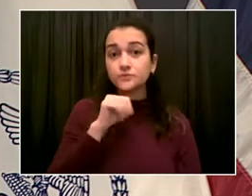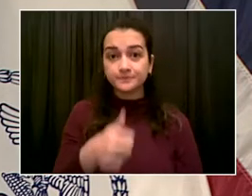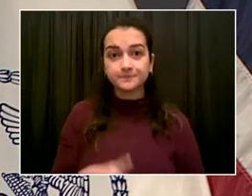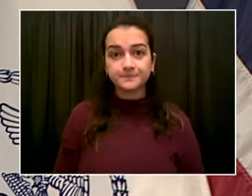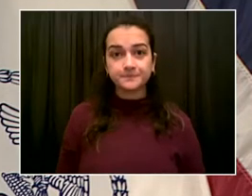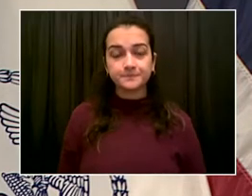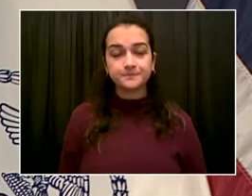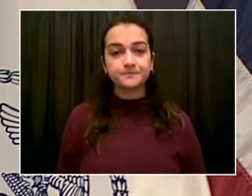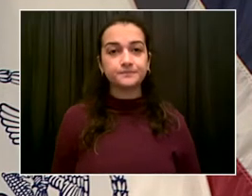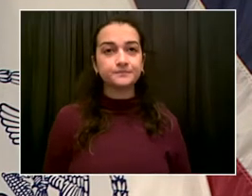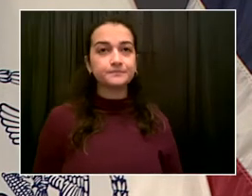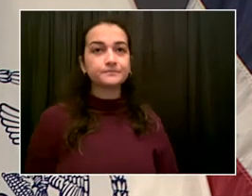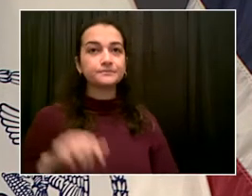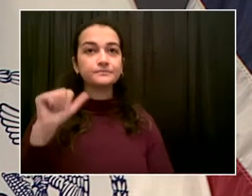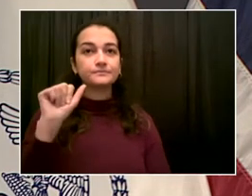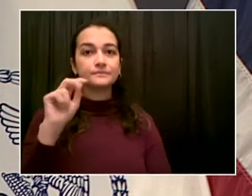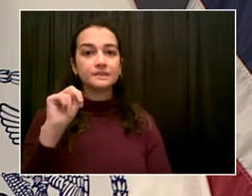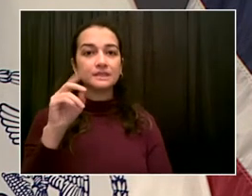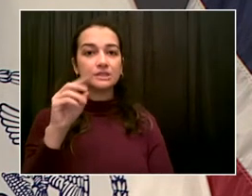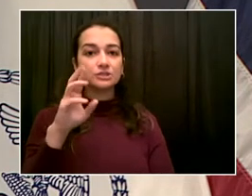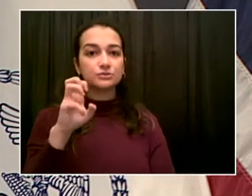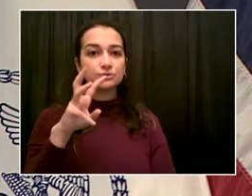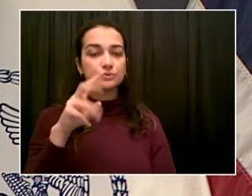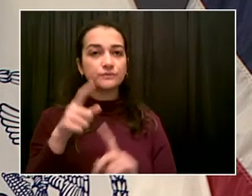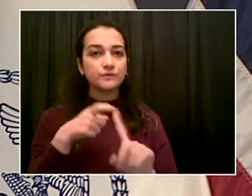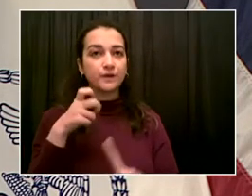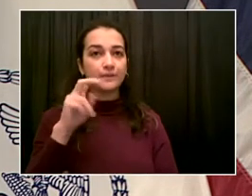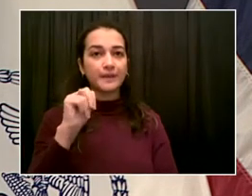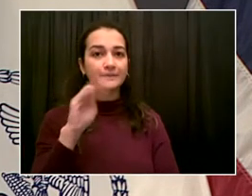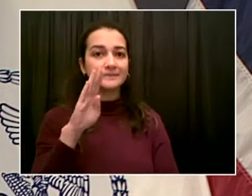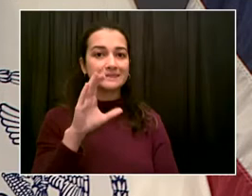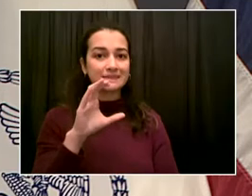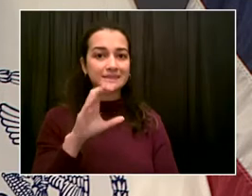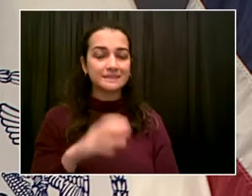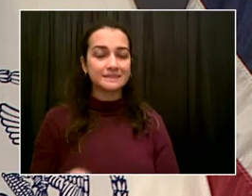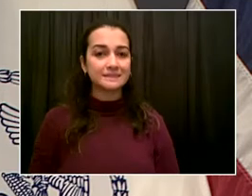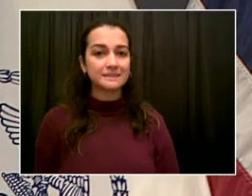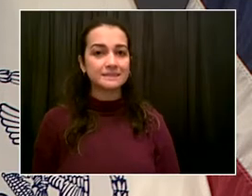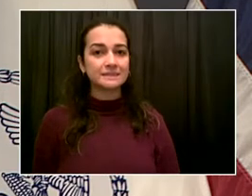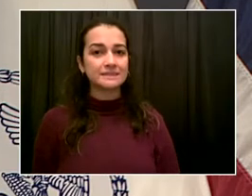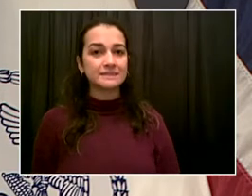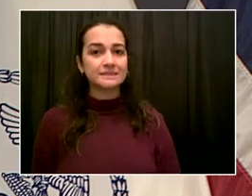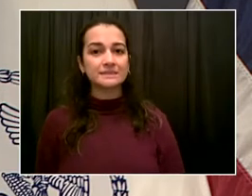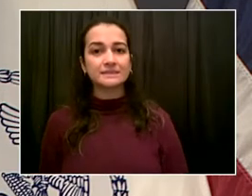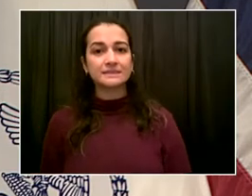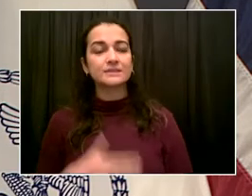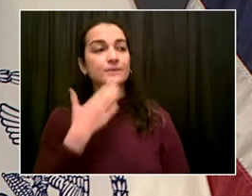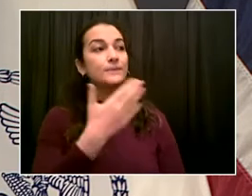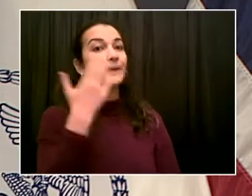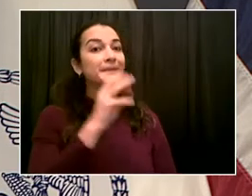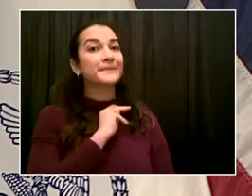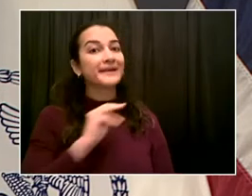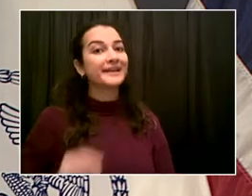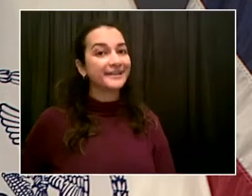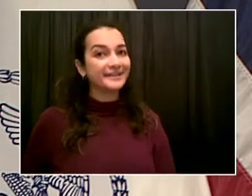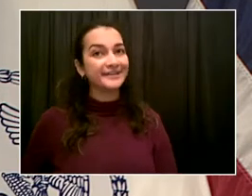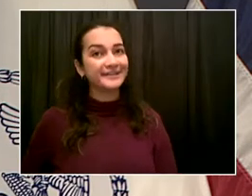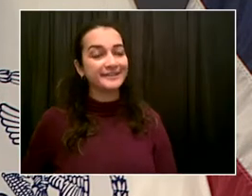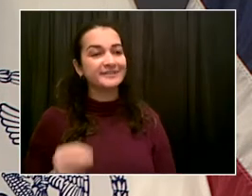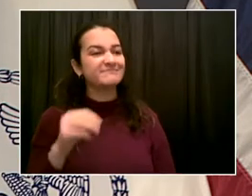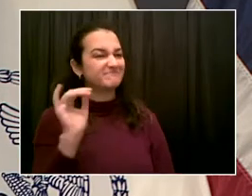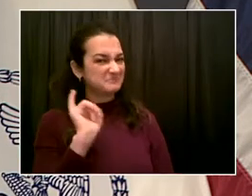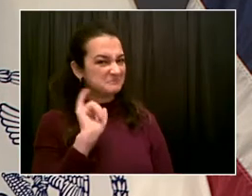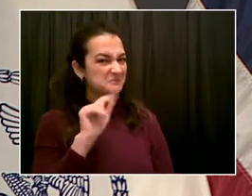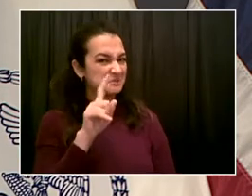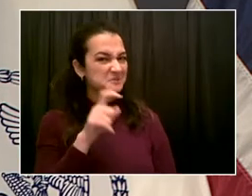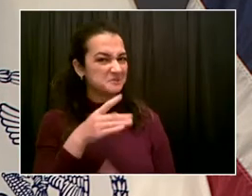Mayor, good morning. I just want to pick up on the commissioner's advisory and ask it this way. In the UK, it's a flat out